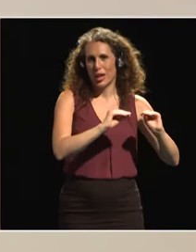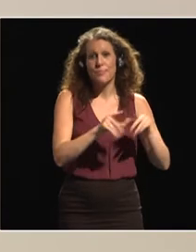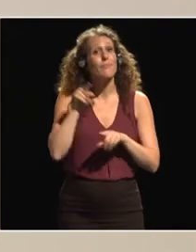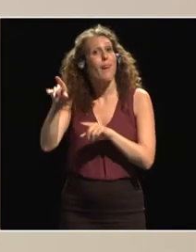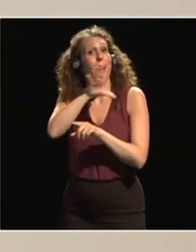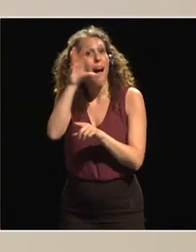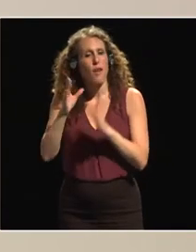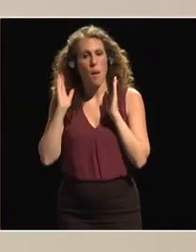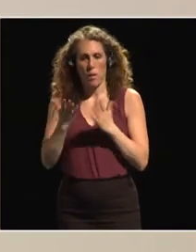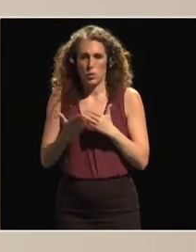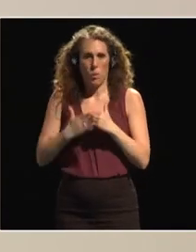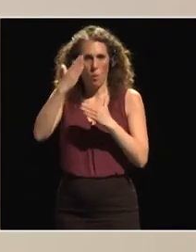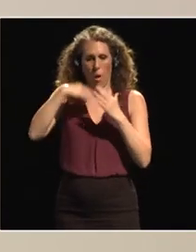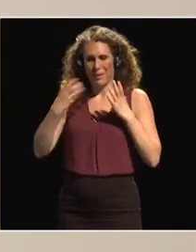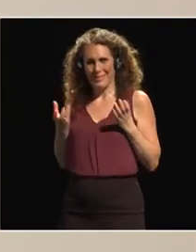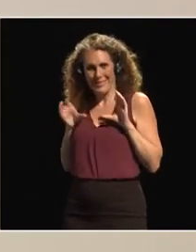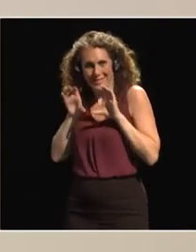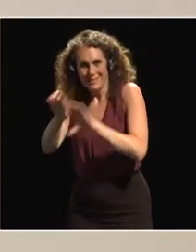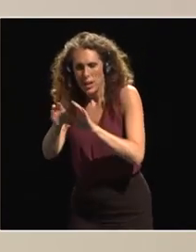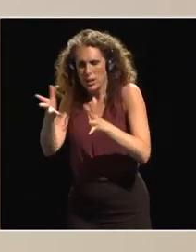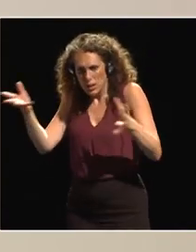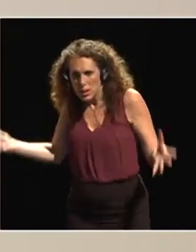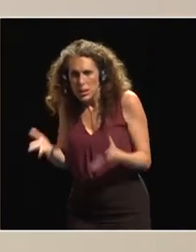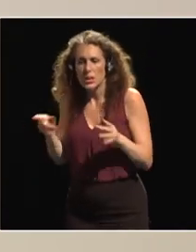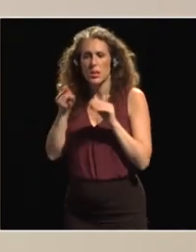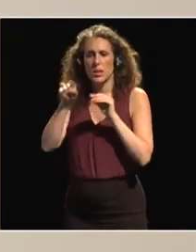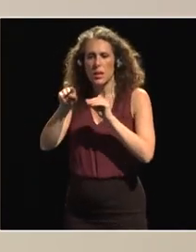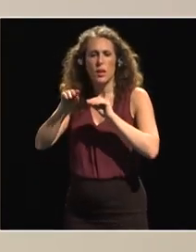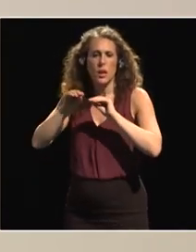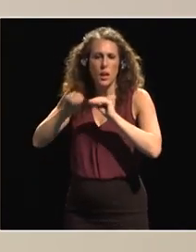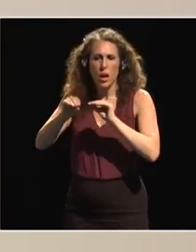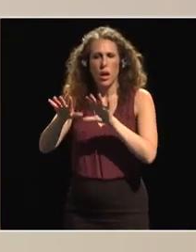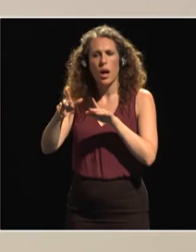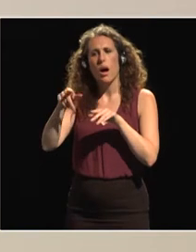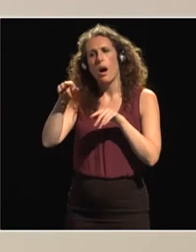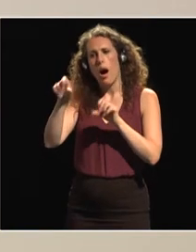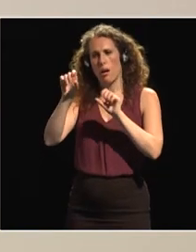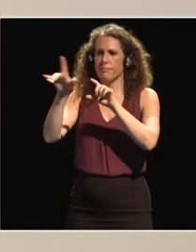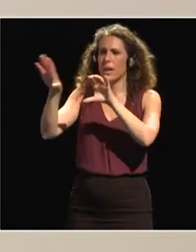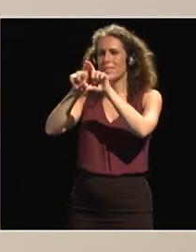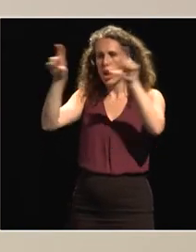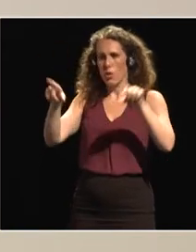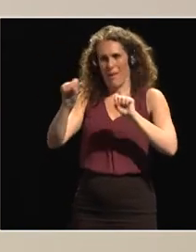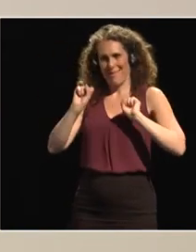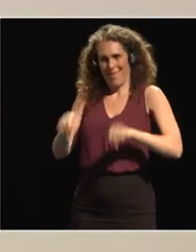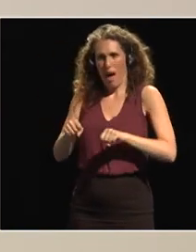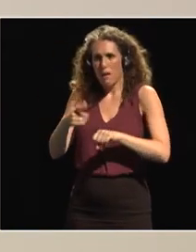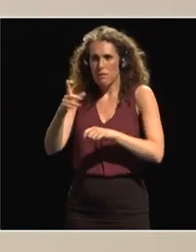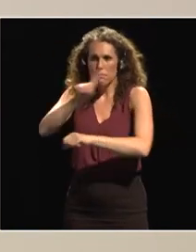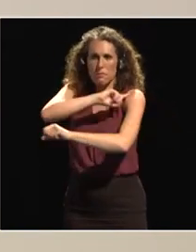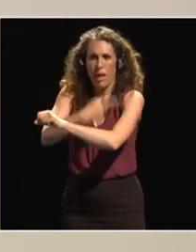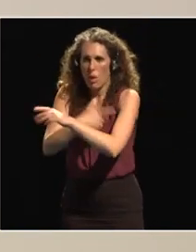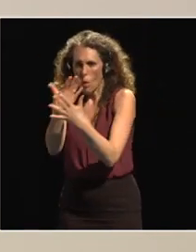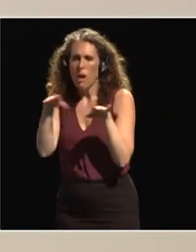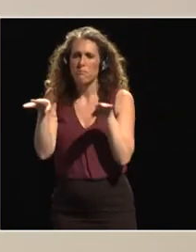focus on investing in skills and productive capacity similarly to Europe and we have to empower women and young people in